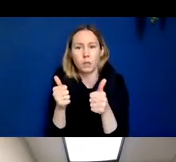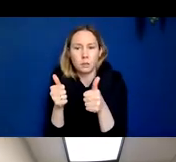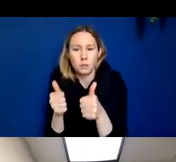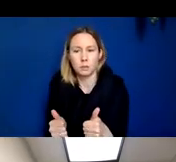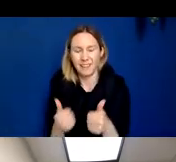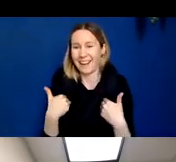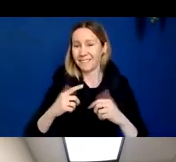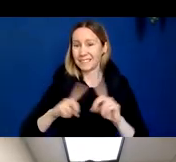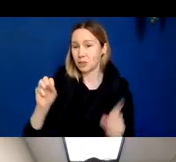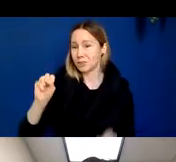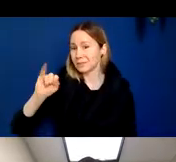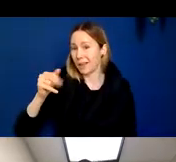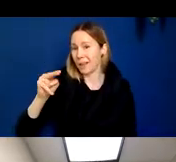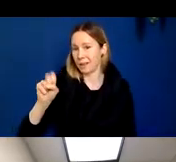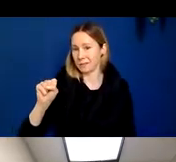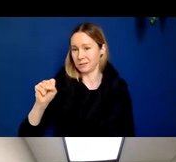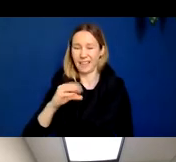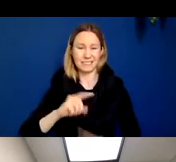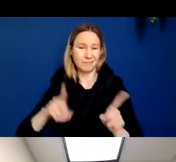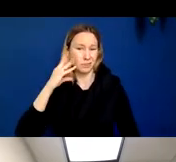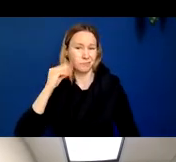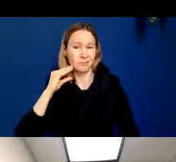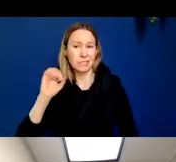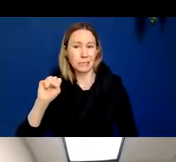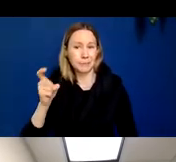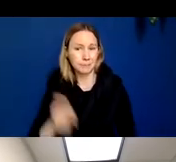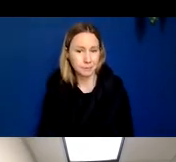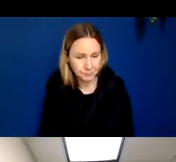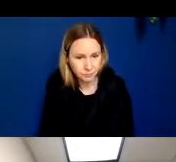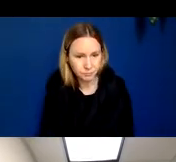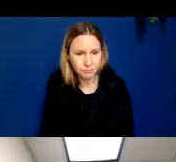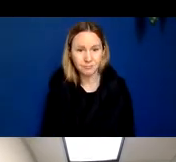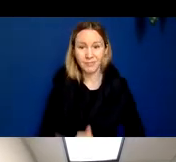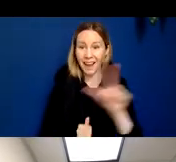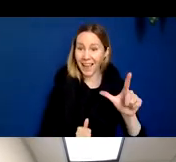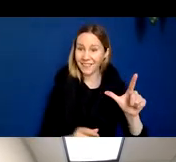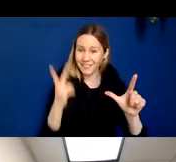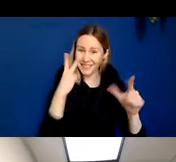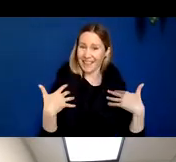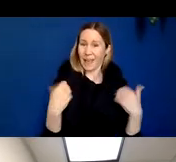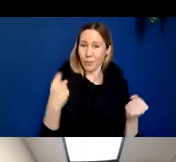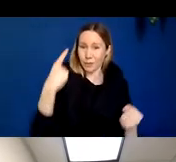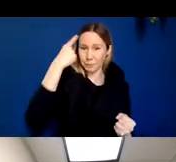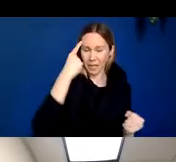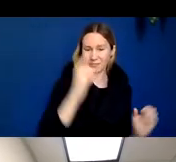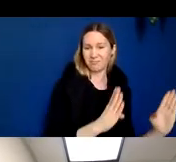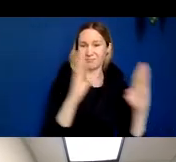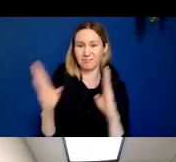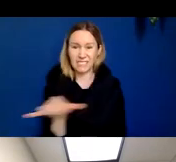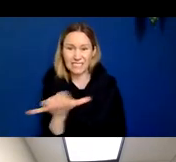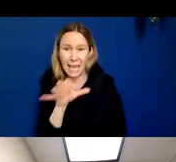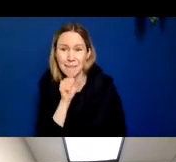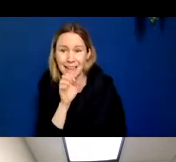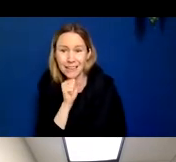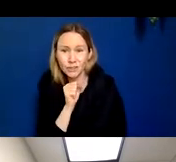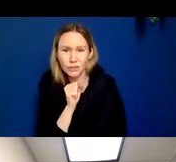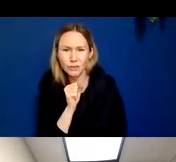signs, distinguishing signs and symptoms. Here you see a healthy brain. This is another brain around the same age. And you can see that